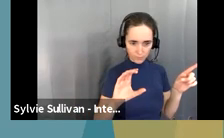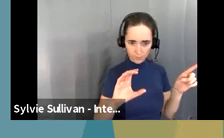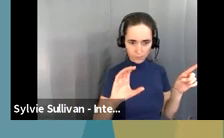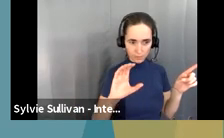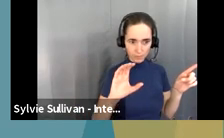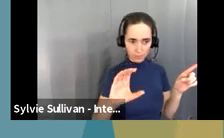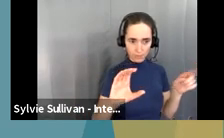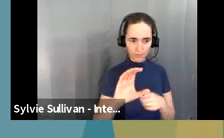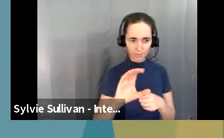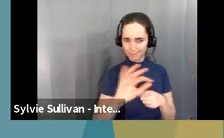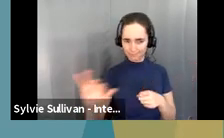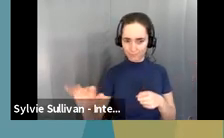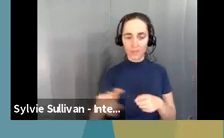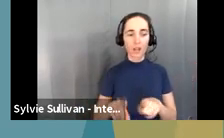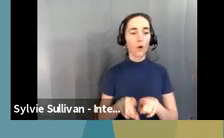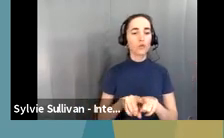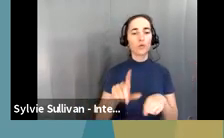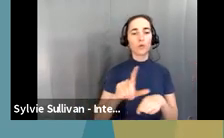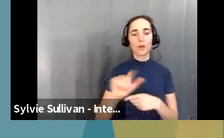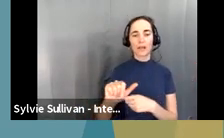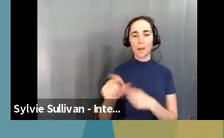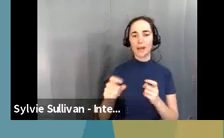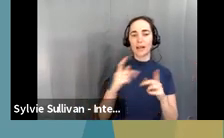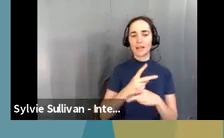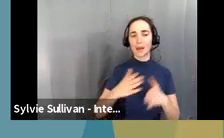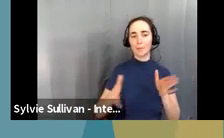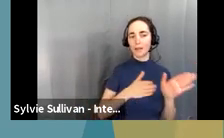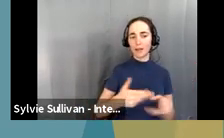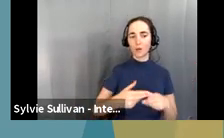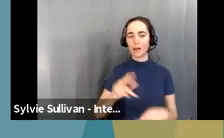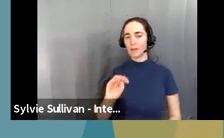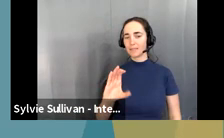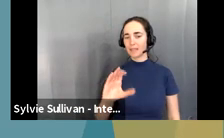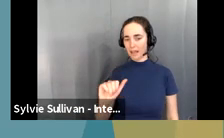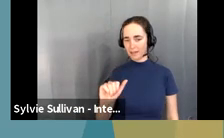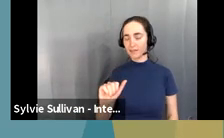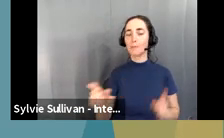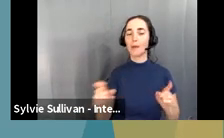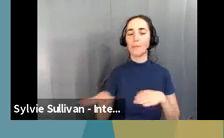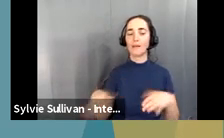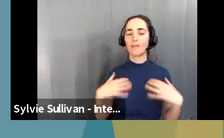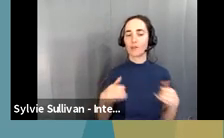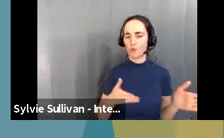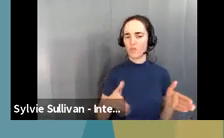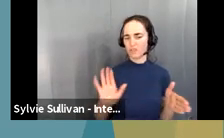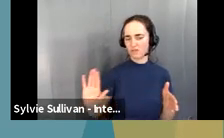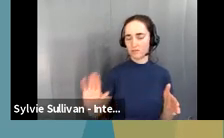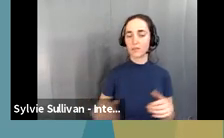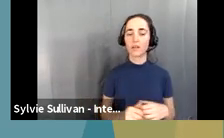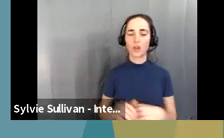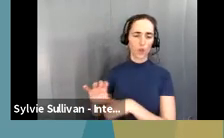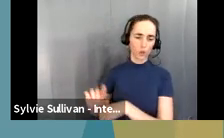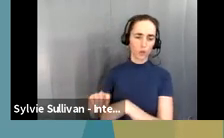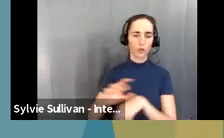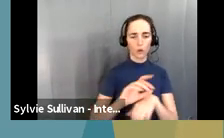Louisiana Managed Care Plans, or MCOs, that manage the behavioral health services. Um, we do have a component